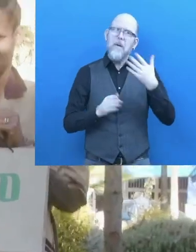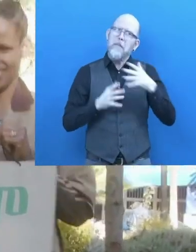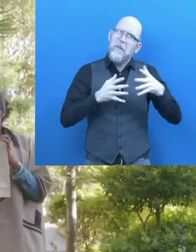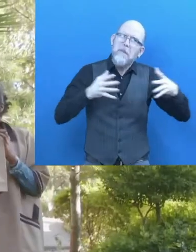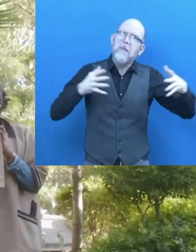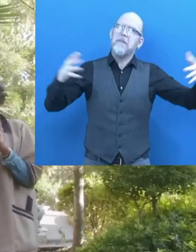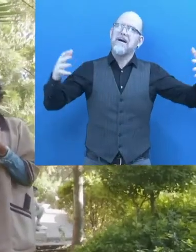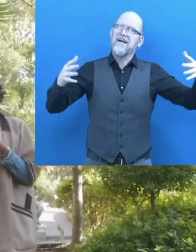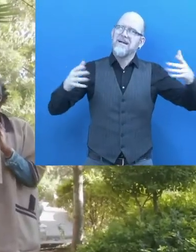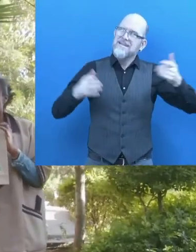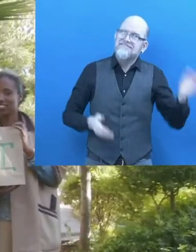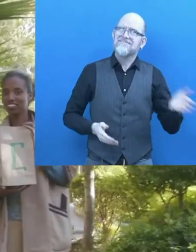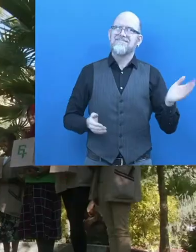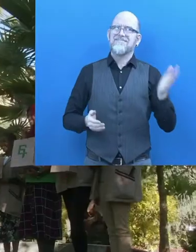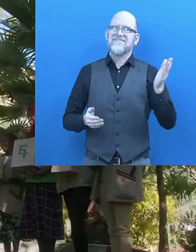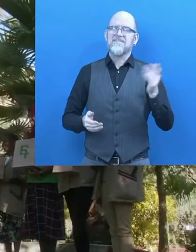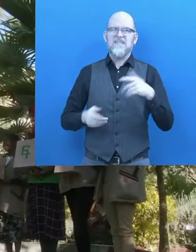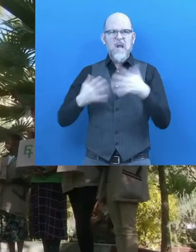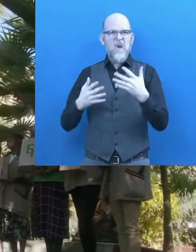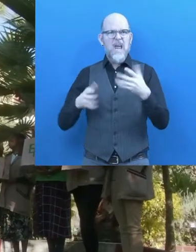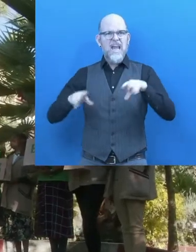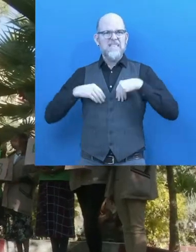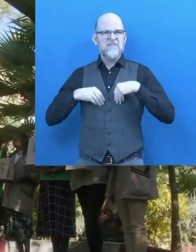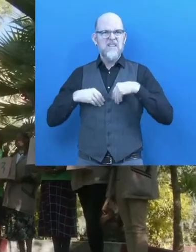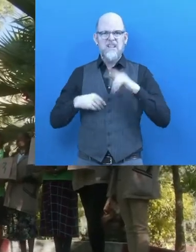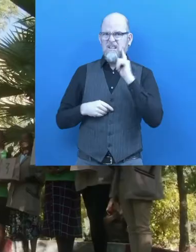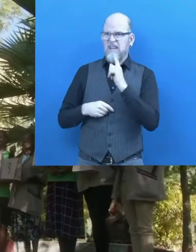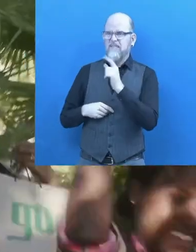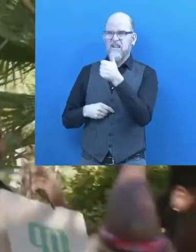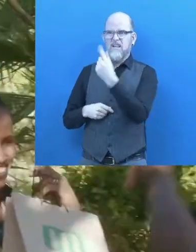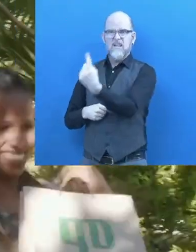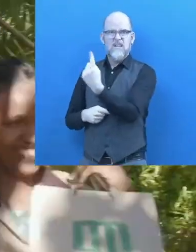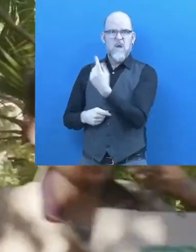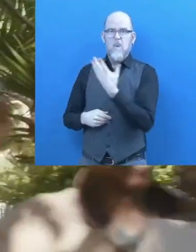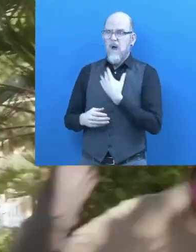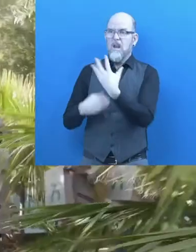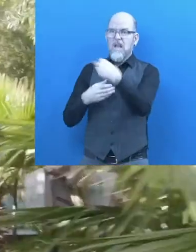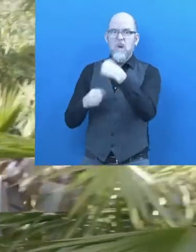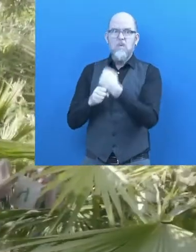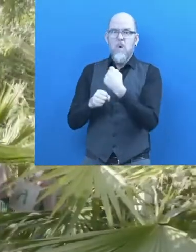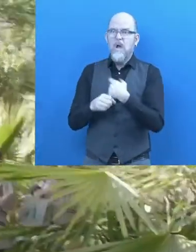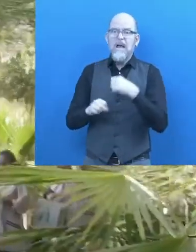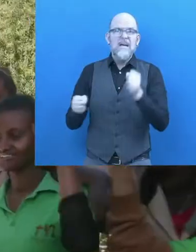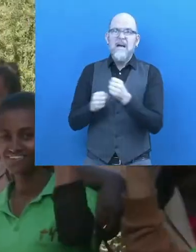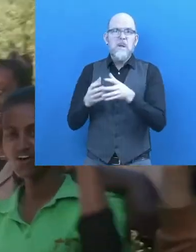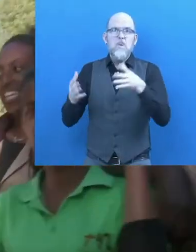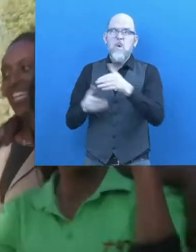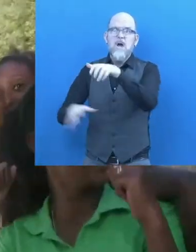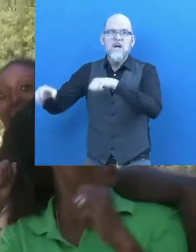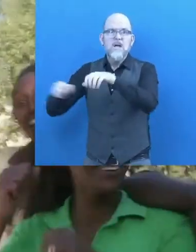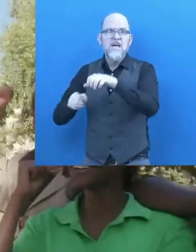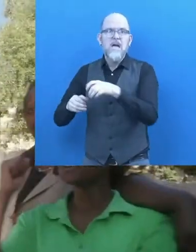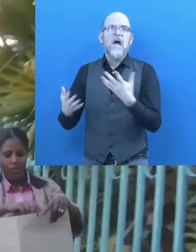having to turn down a deaf woman coming to our door with hope that she too can make a change? It is heartbreaking.